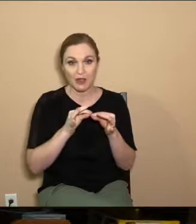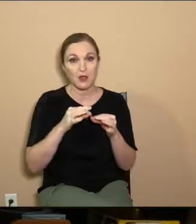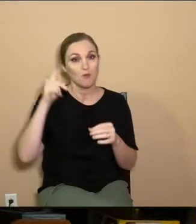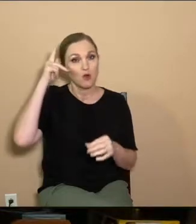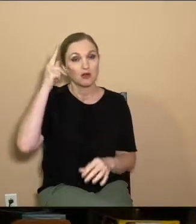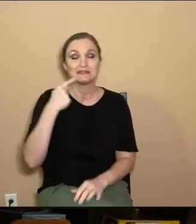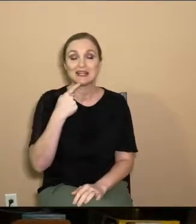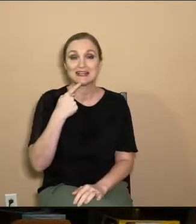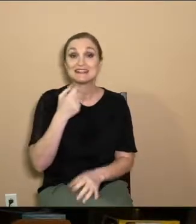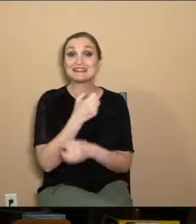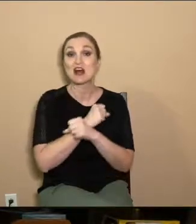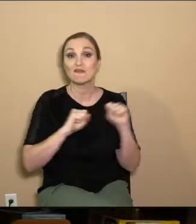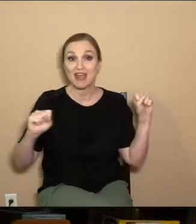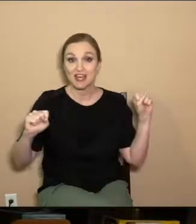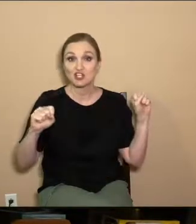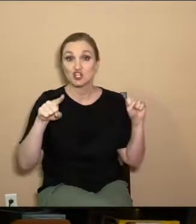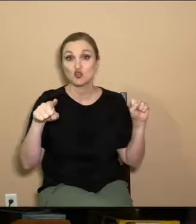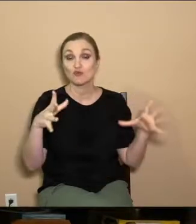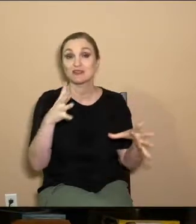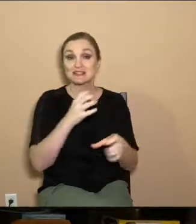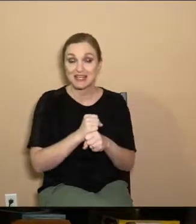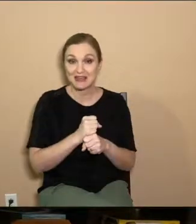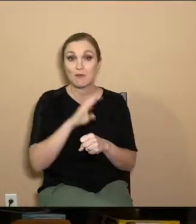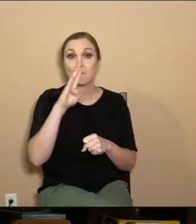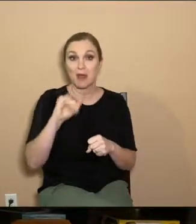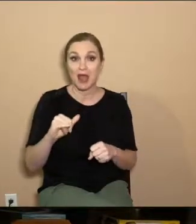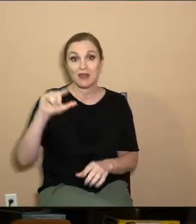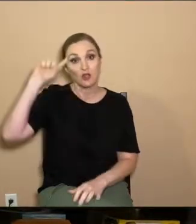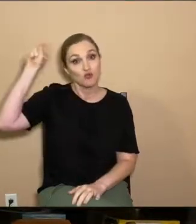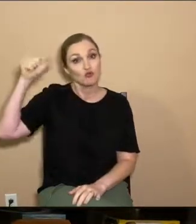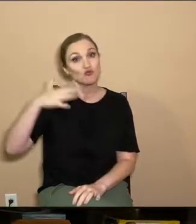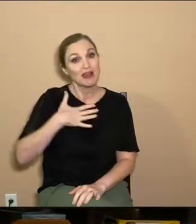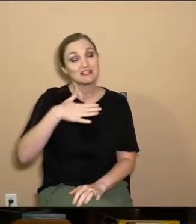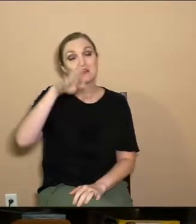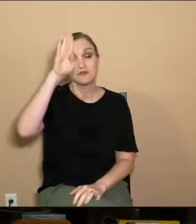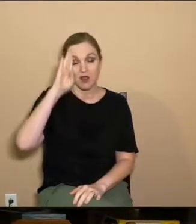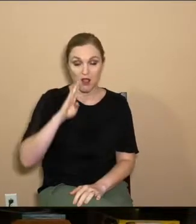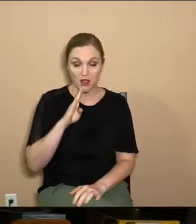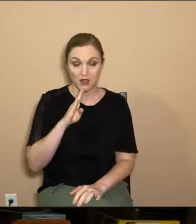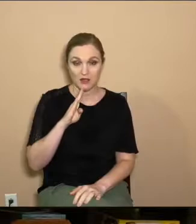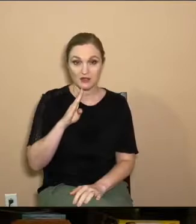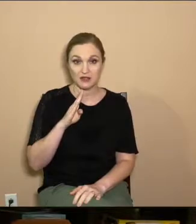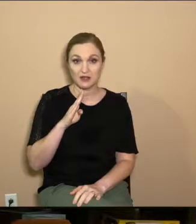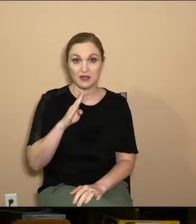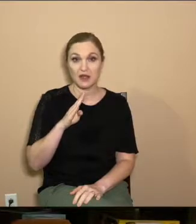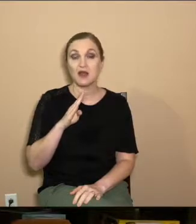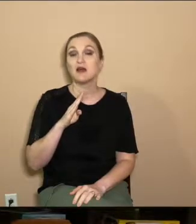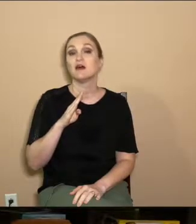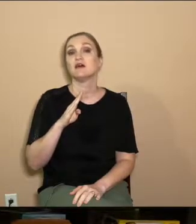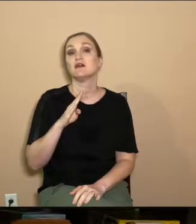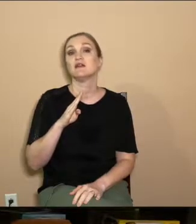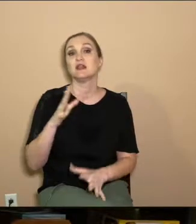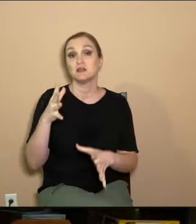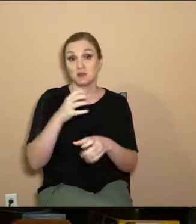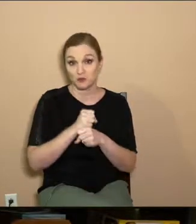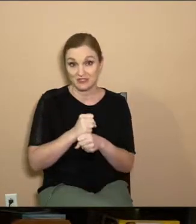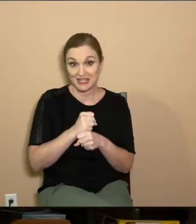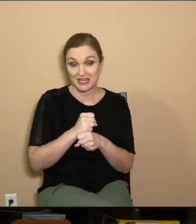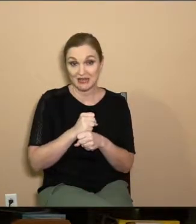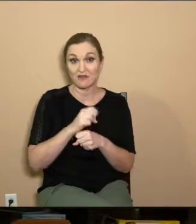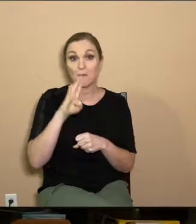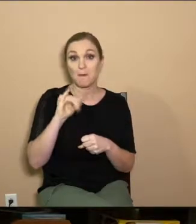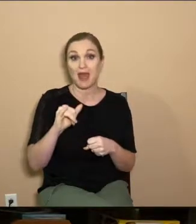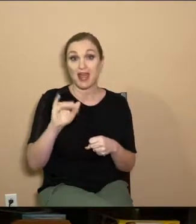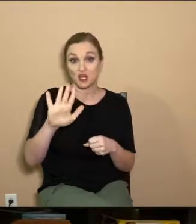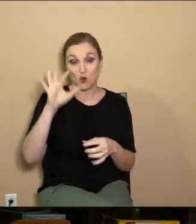says the salvation that you have received is by the grace of God that has been enabled to be received by your